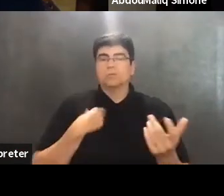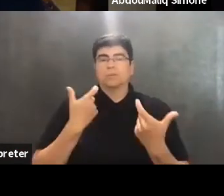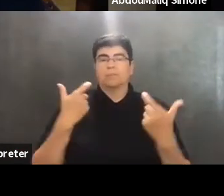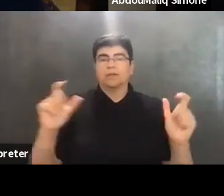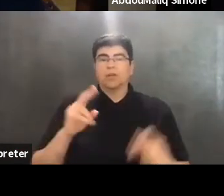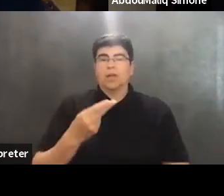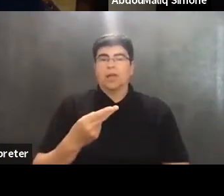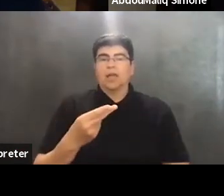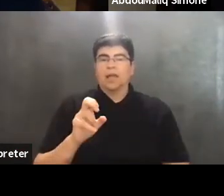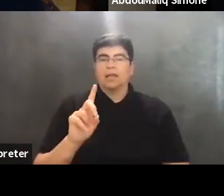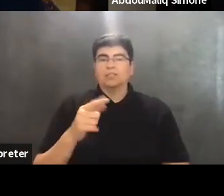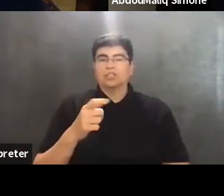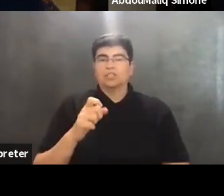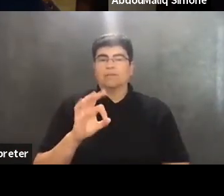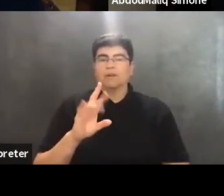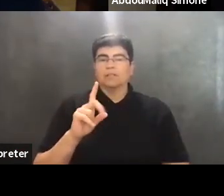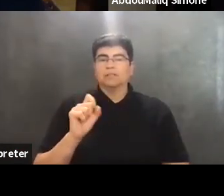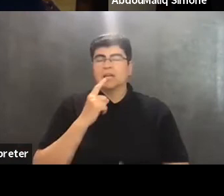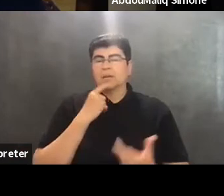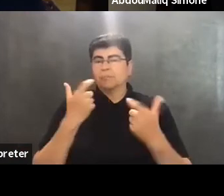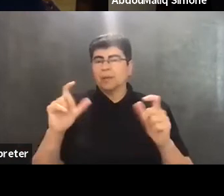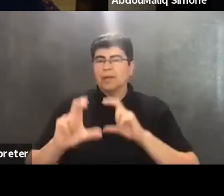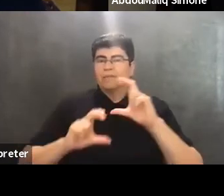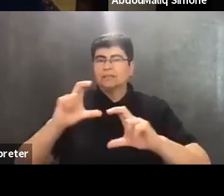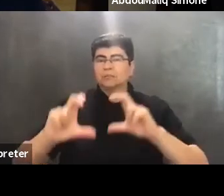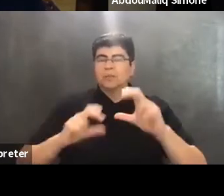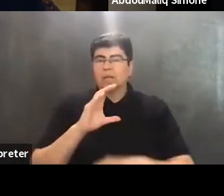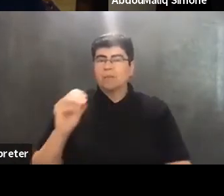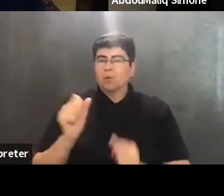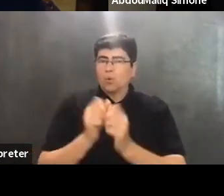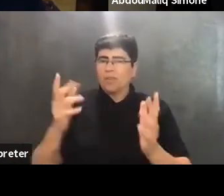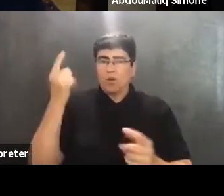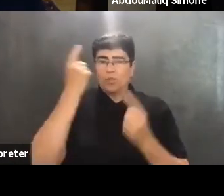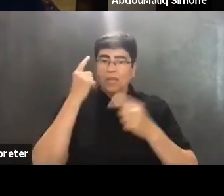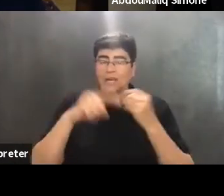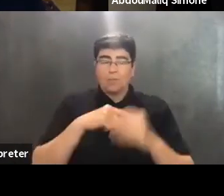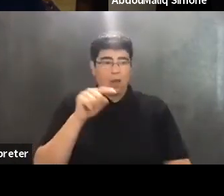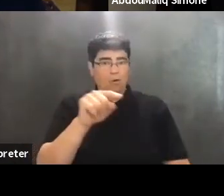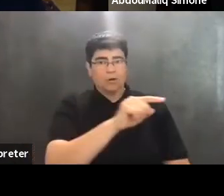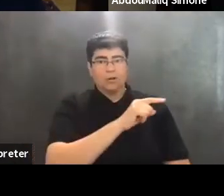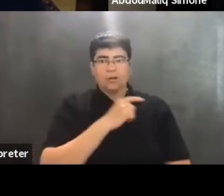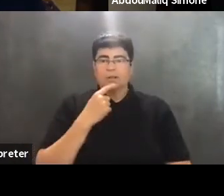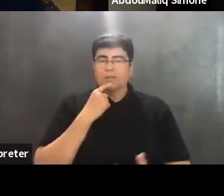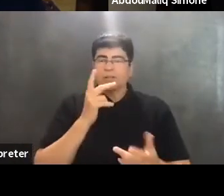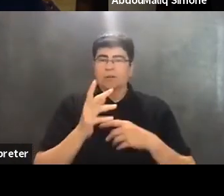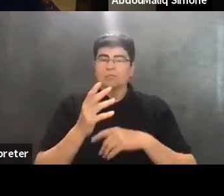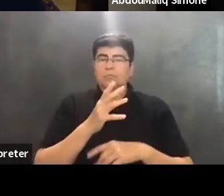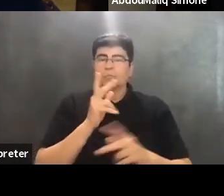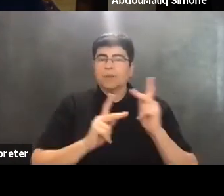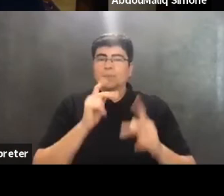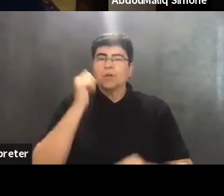funds and investment companies and without any kind of consideration to the real conditions of everyday